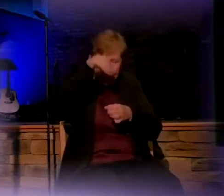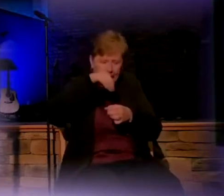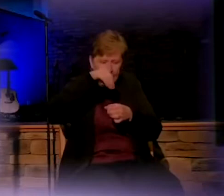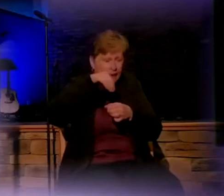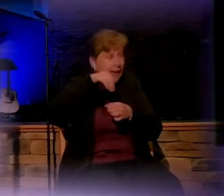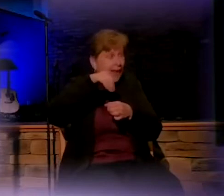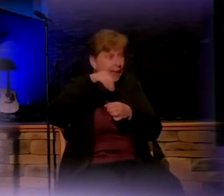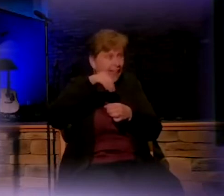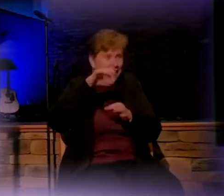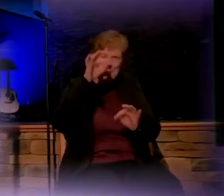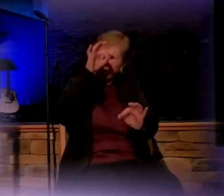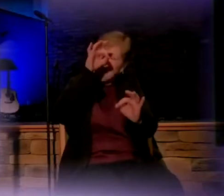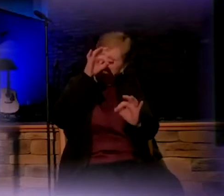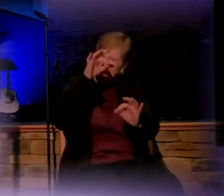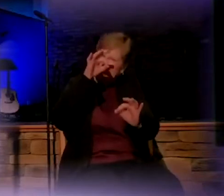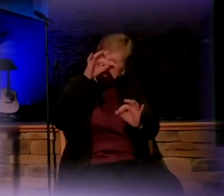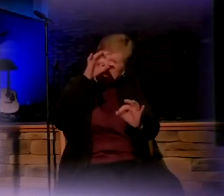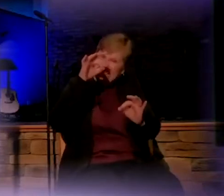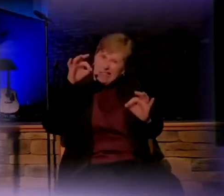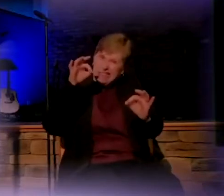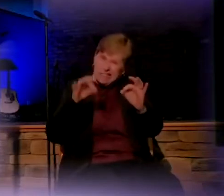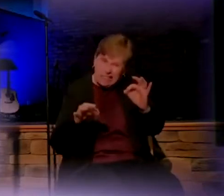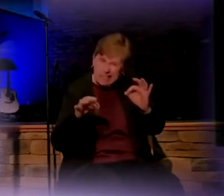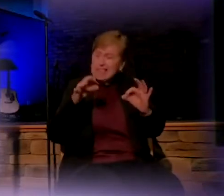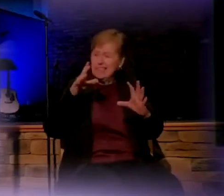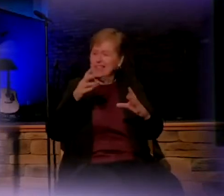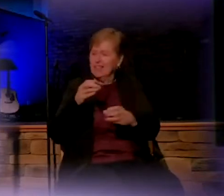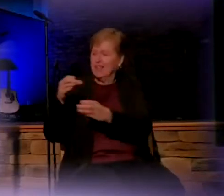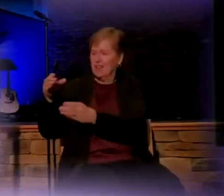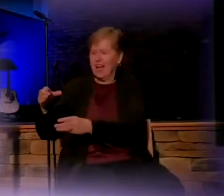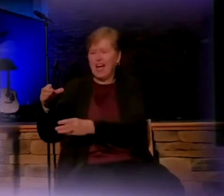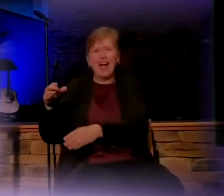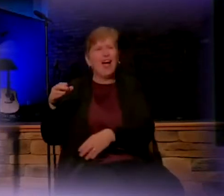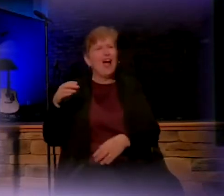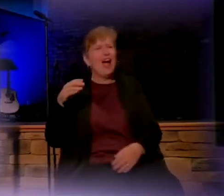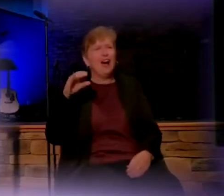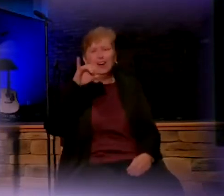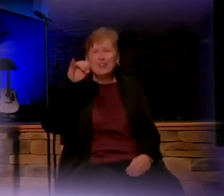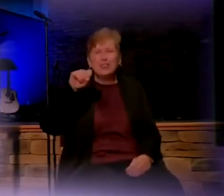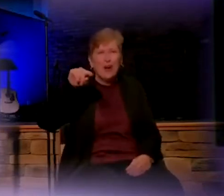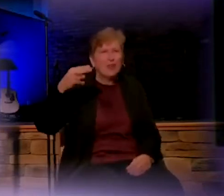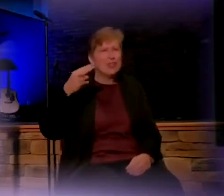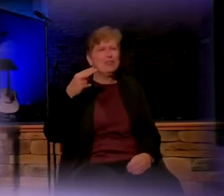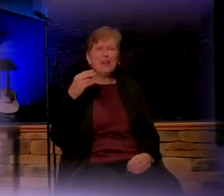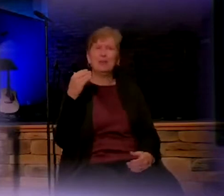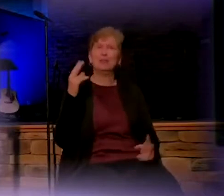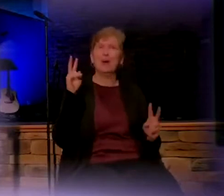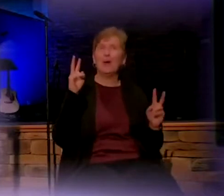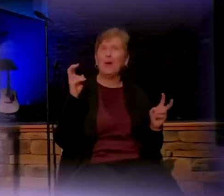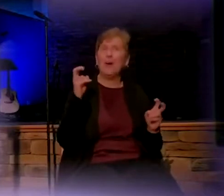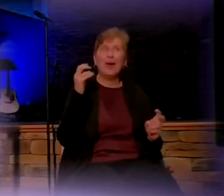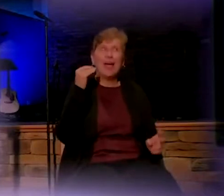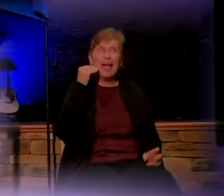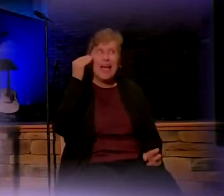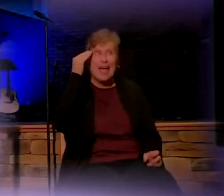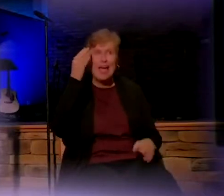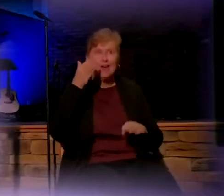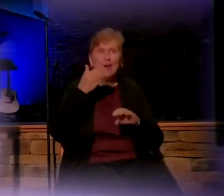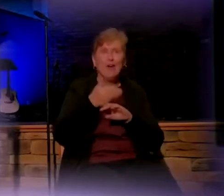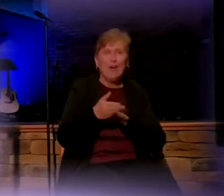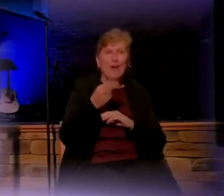with it, and we started saying things like, wow, Joseph, he was head over heels over Mary, or